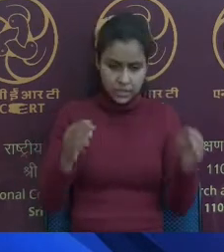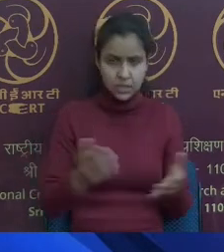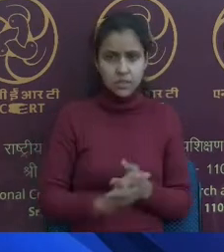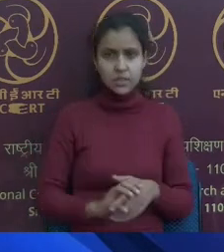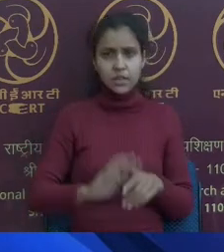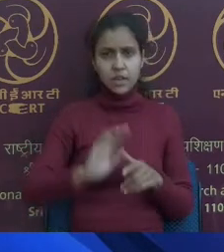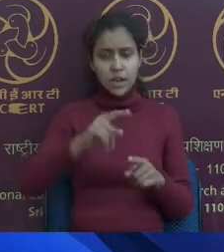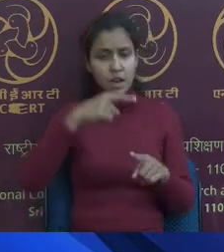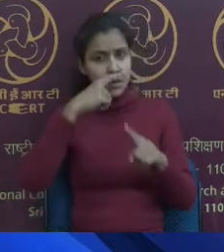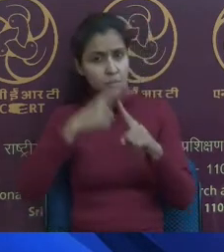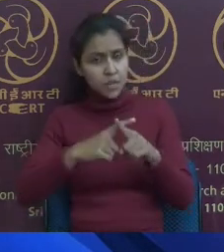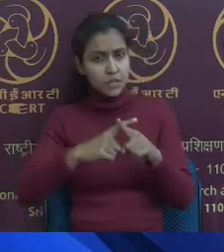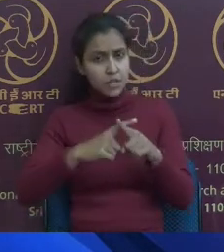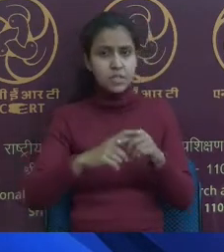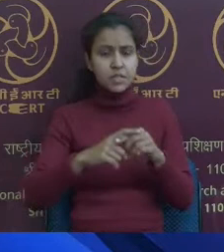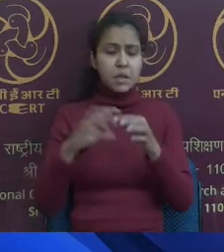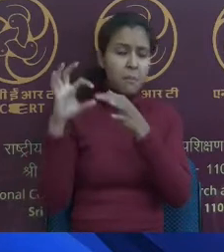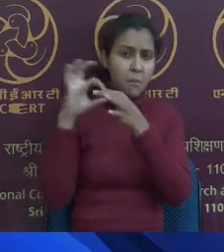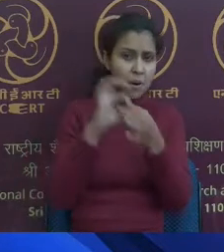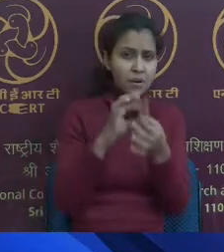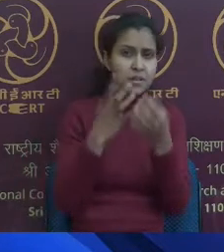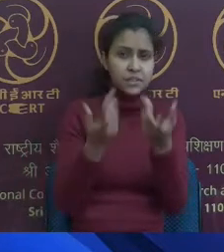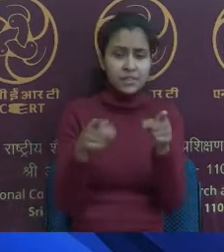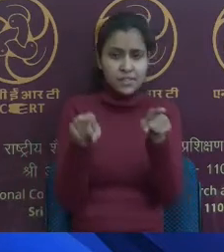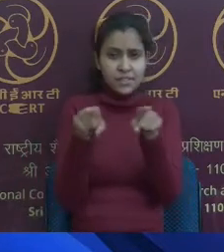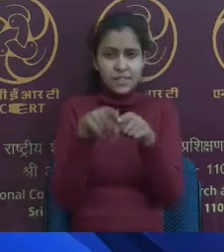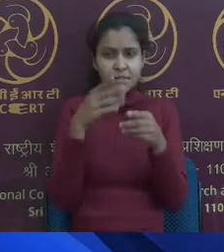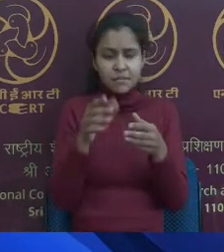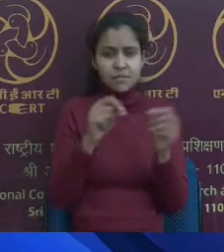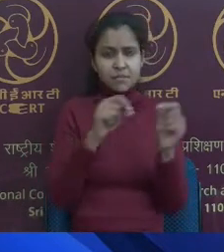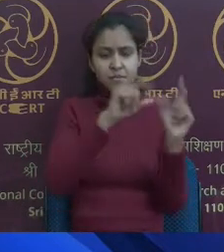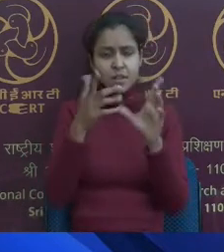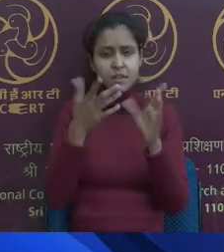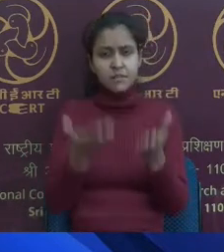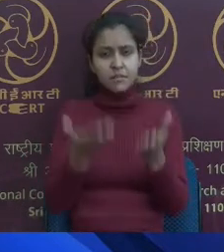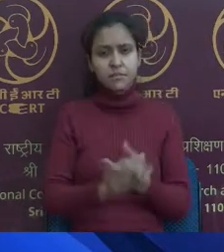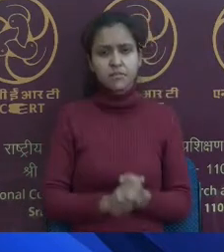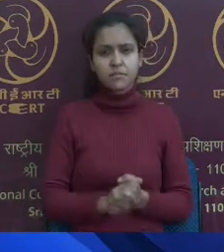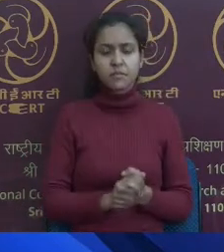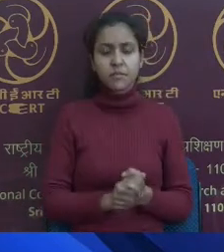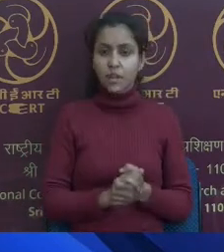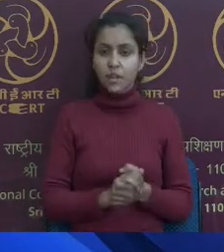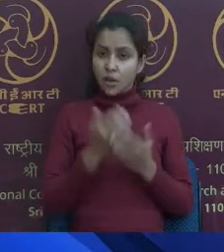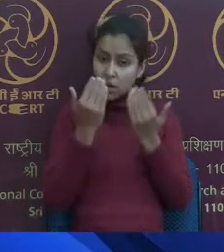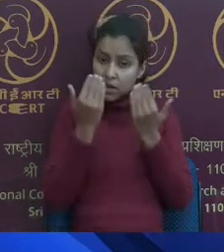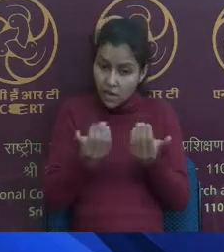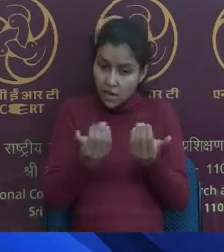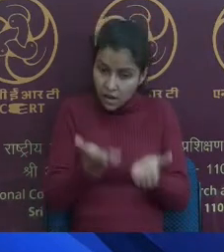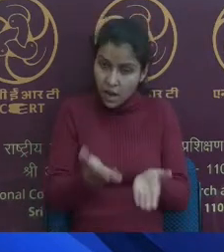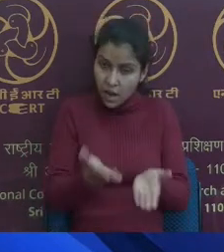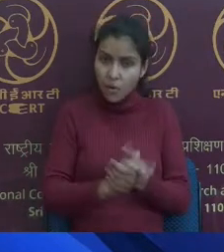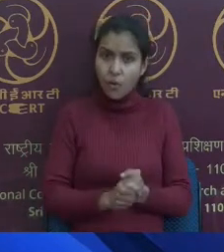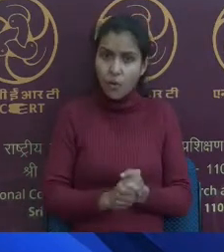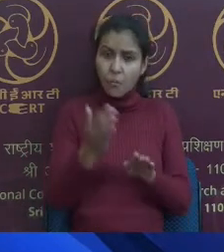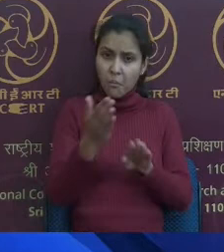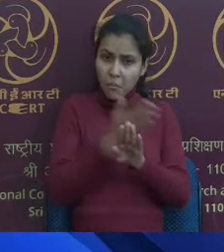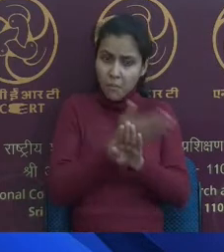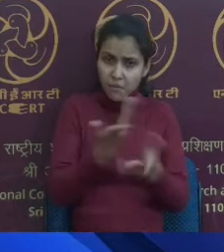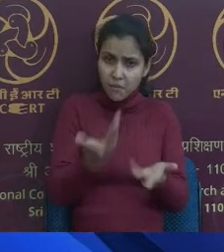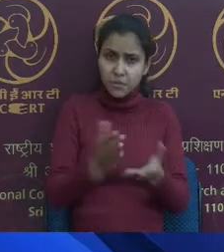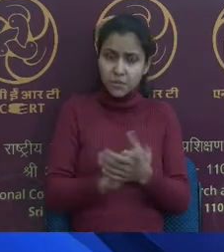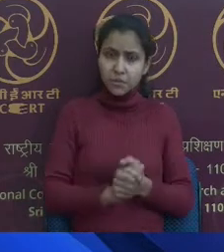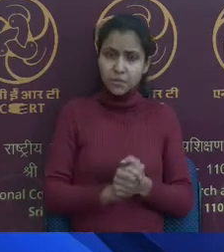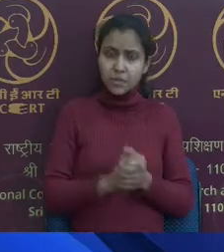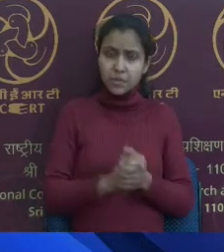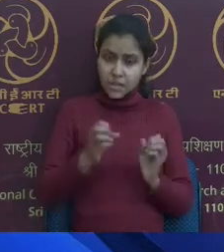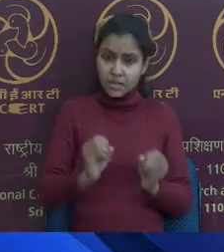with Nip Med, we kind of validated a screening tool too. And now, before actually starting this